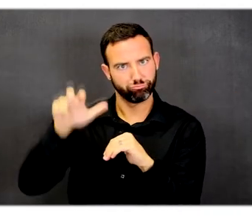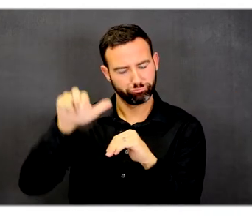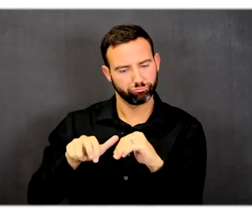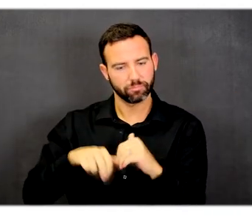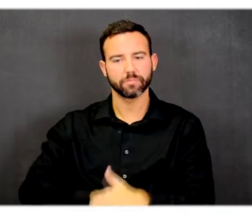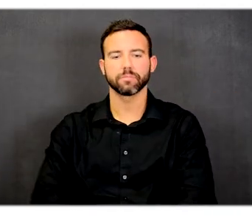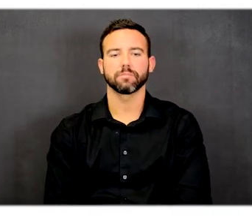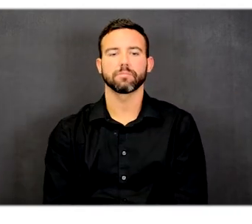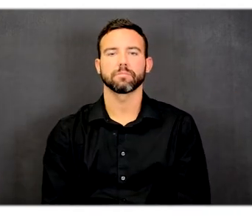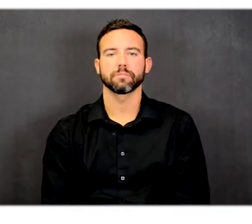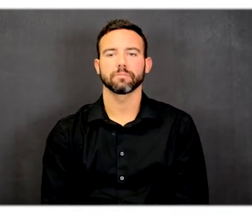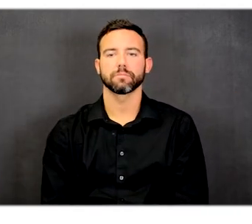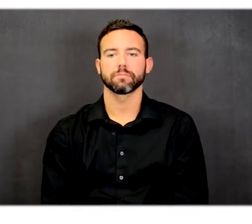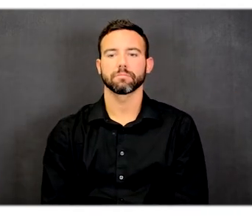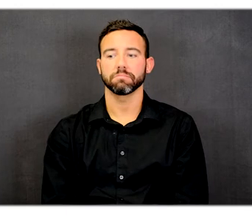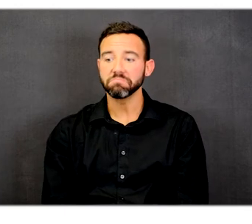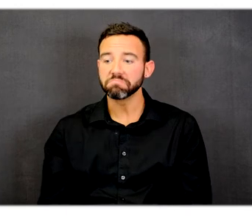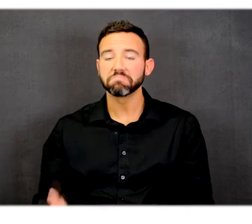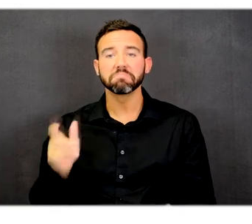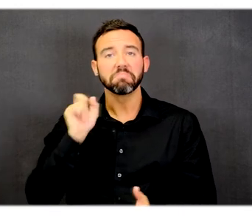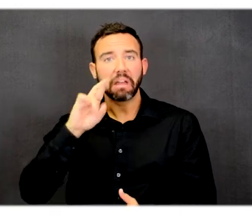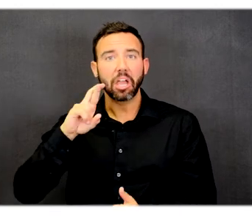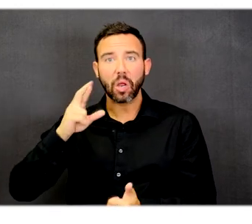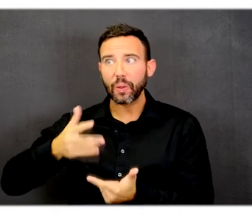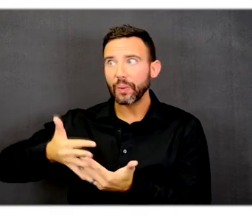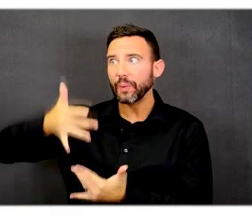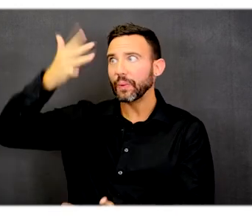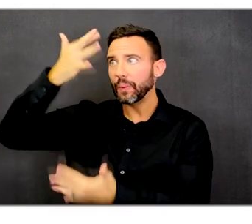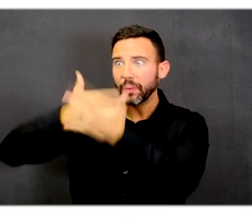There is good vertical circulation and accessibility.